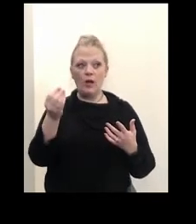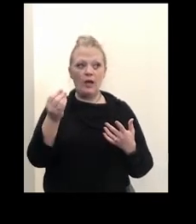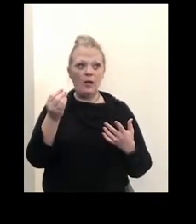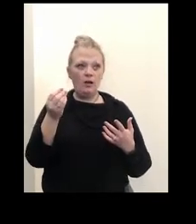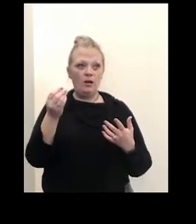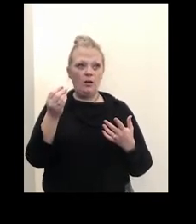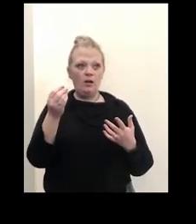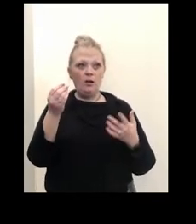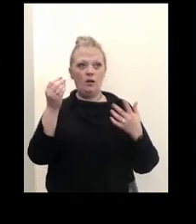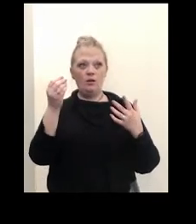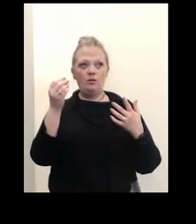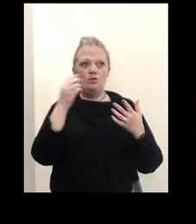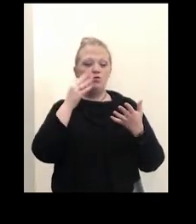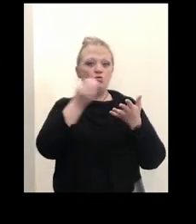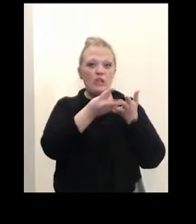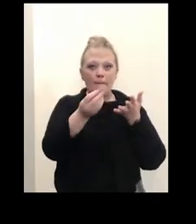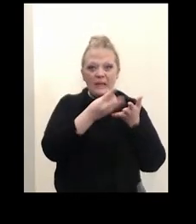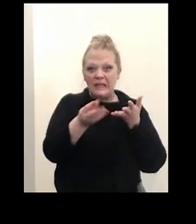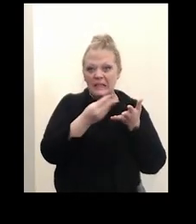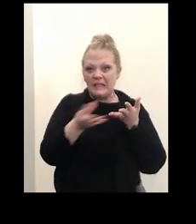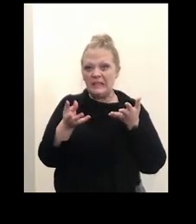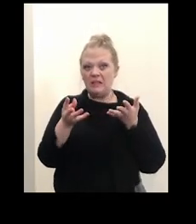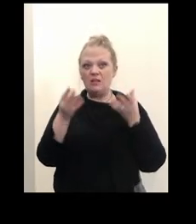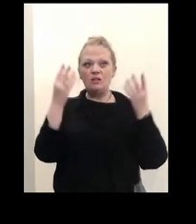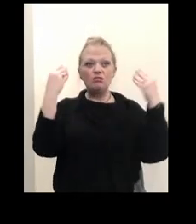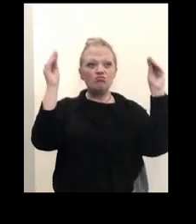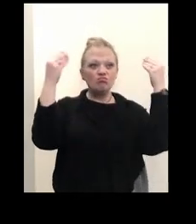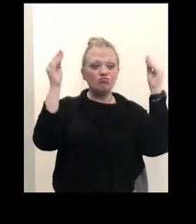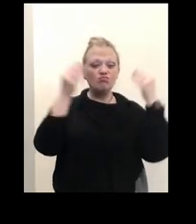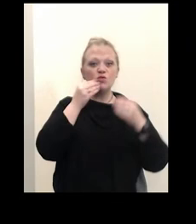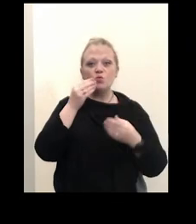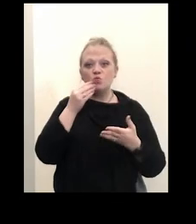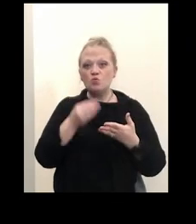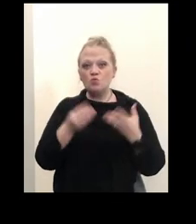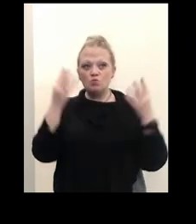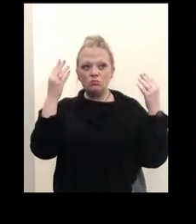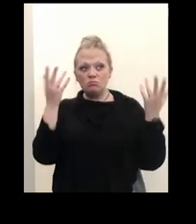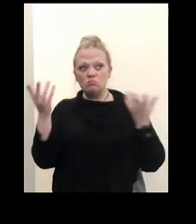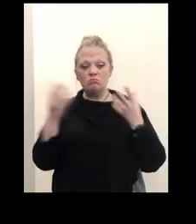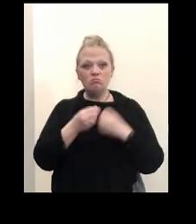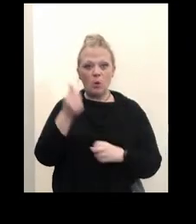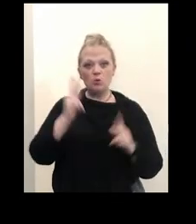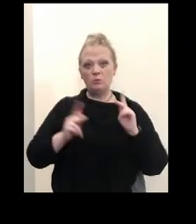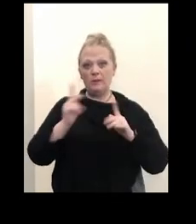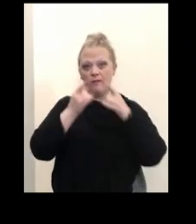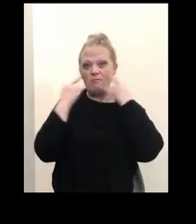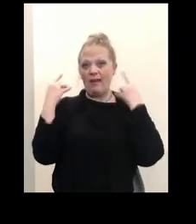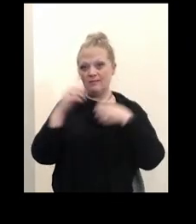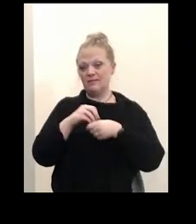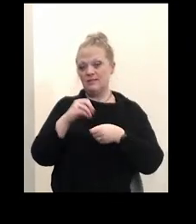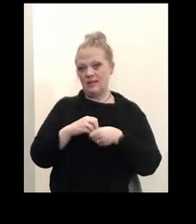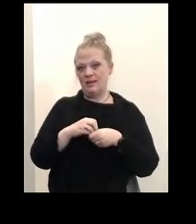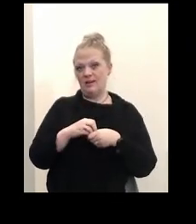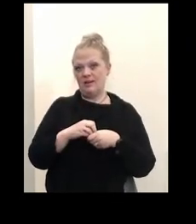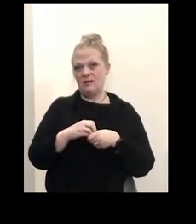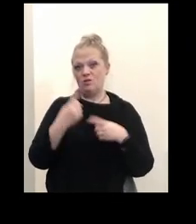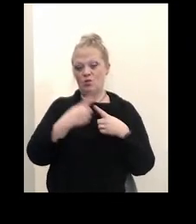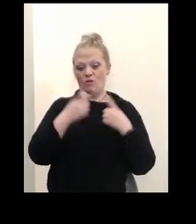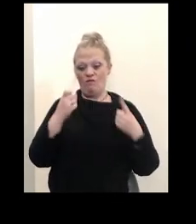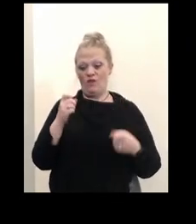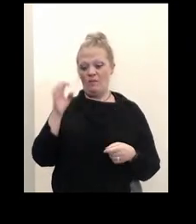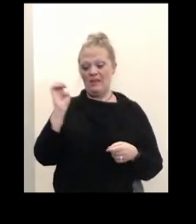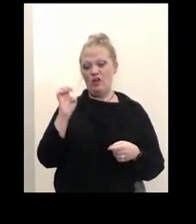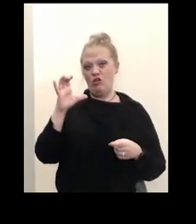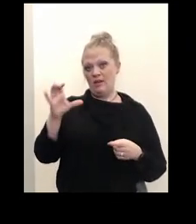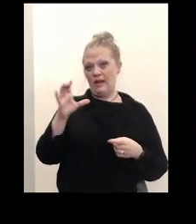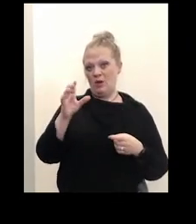retail stores, shopping, you know, grocery stores. You know, most people are masking inside. So on behalf of our Erie County sanitarians